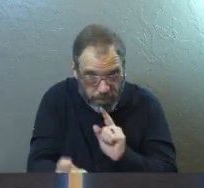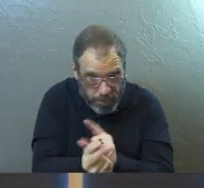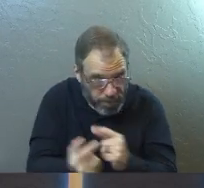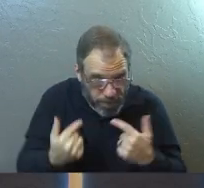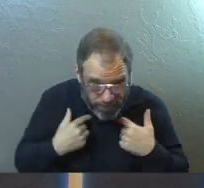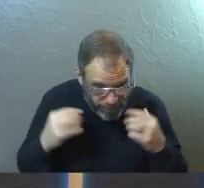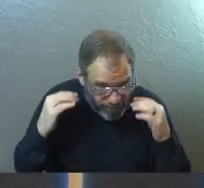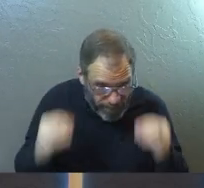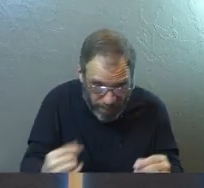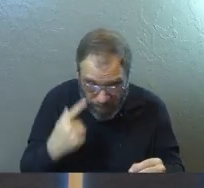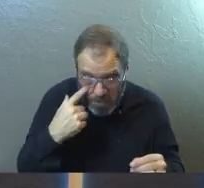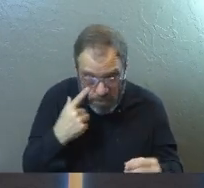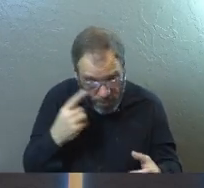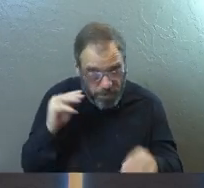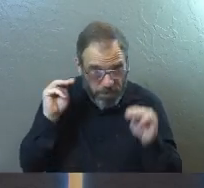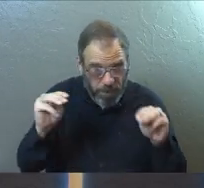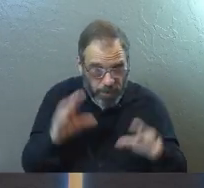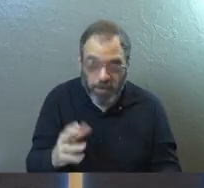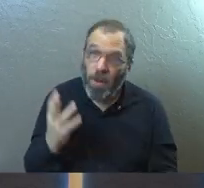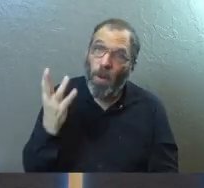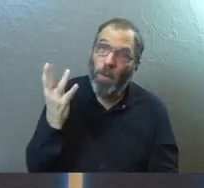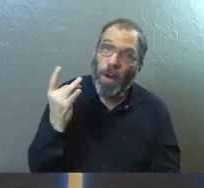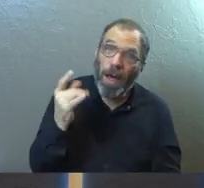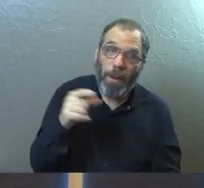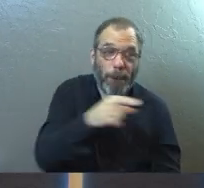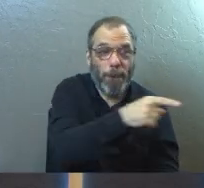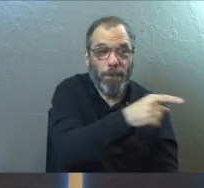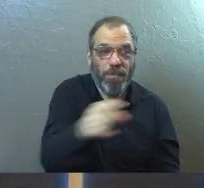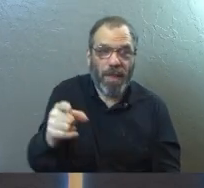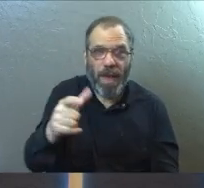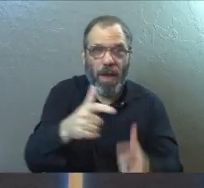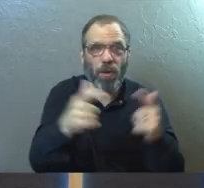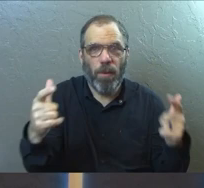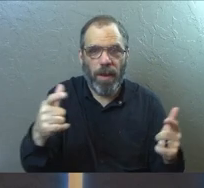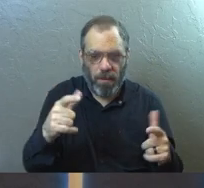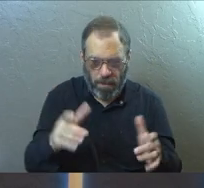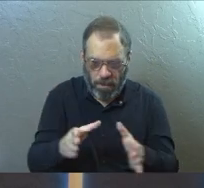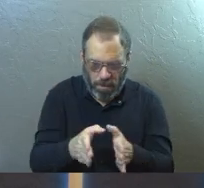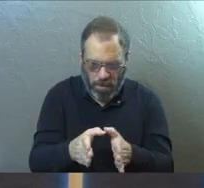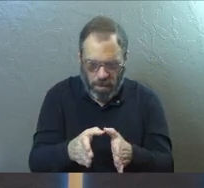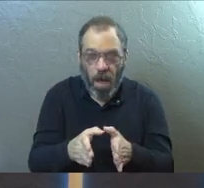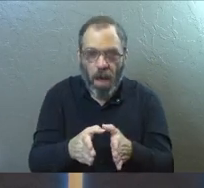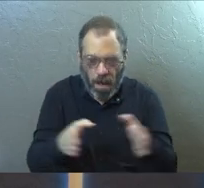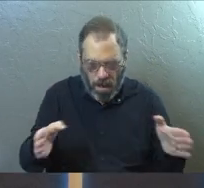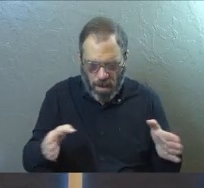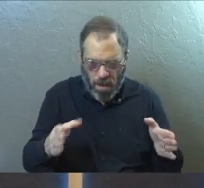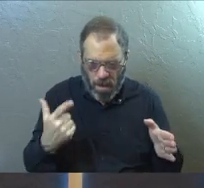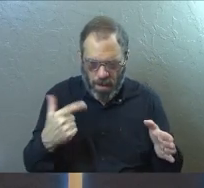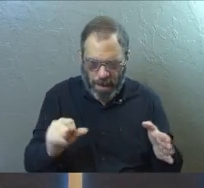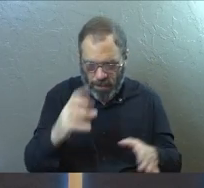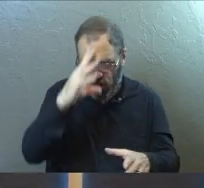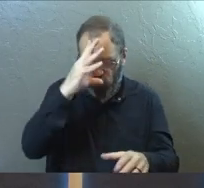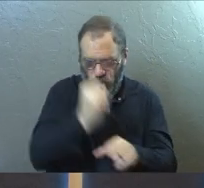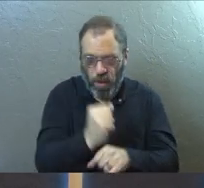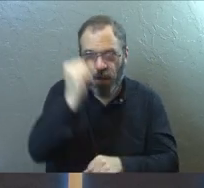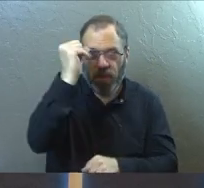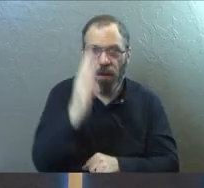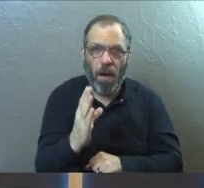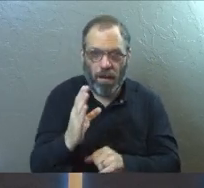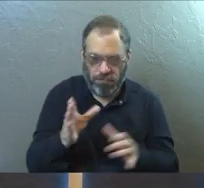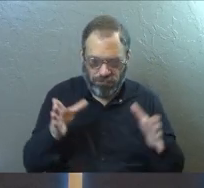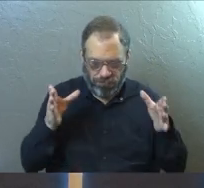see all this. Why? Because they will have a greater gap in which to trust God.